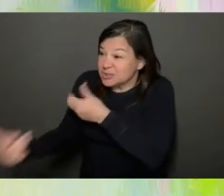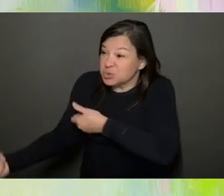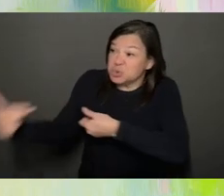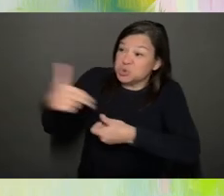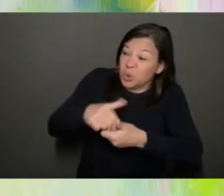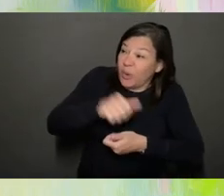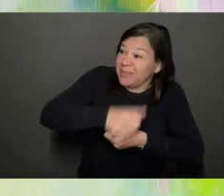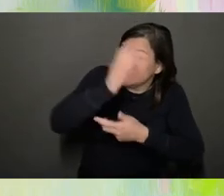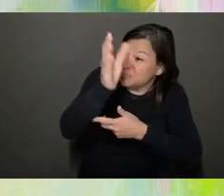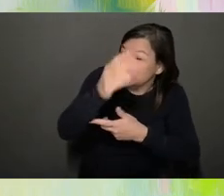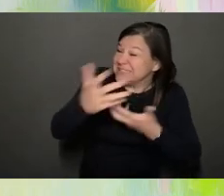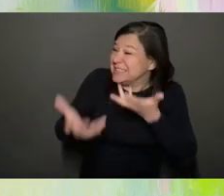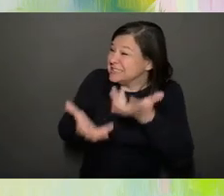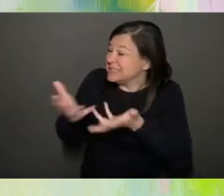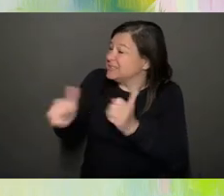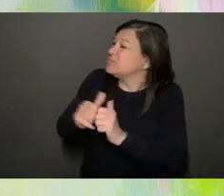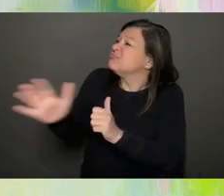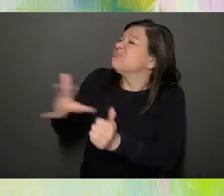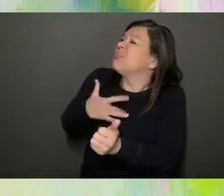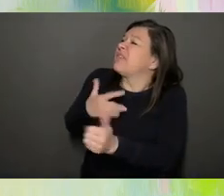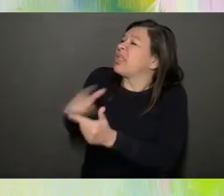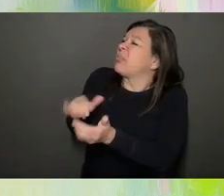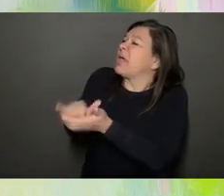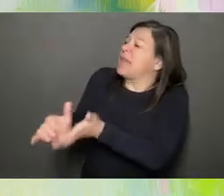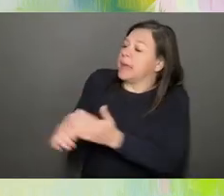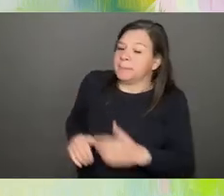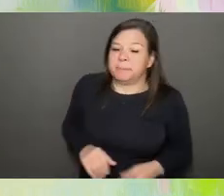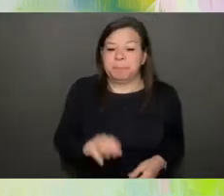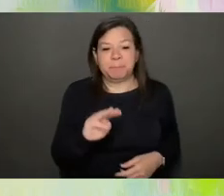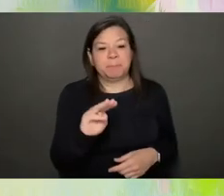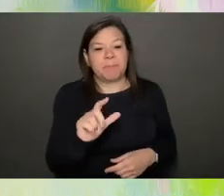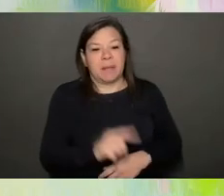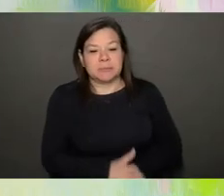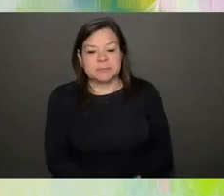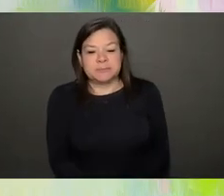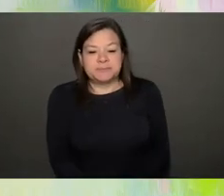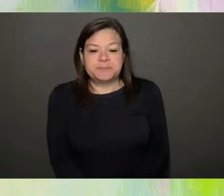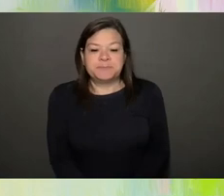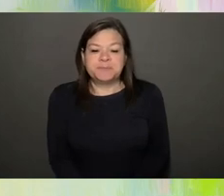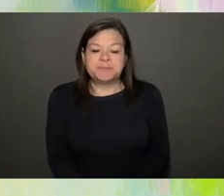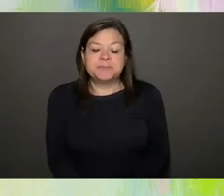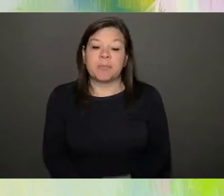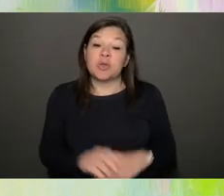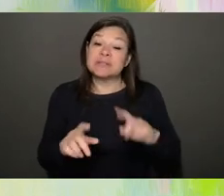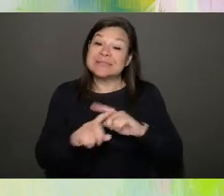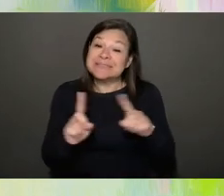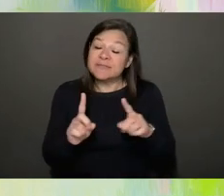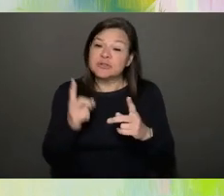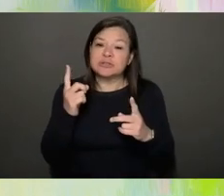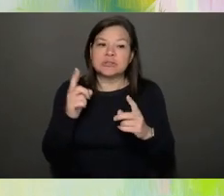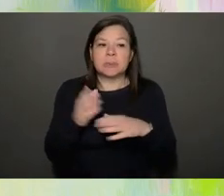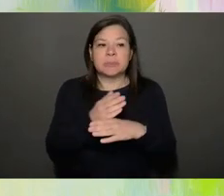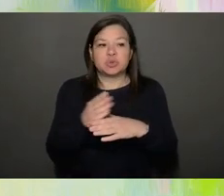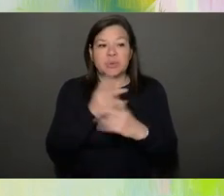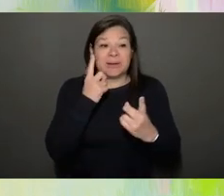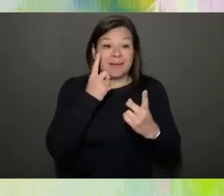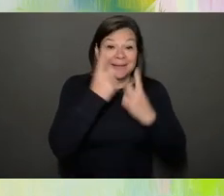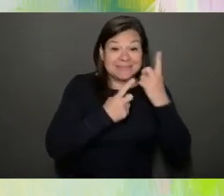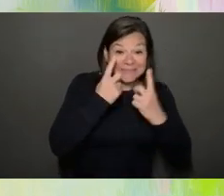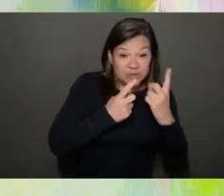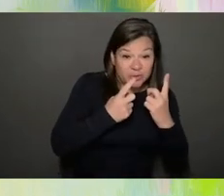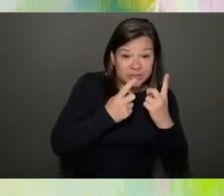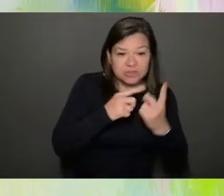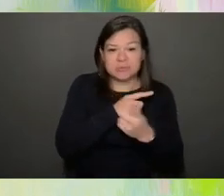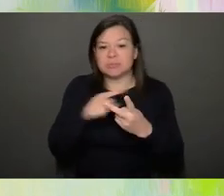I think there's a fine line and a difference between consideration and assumption. I